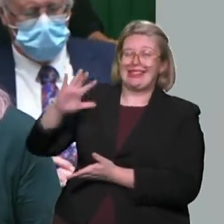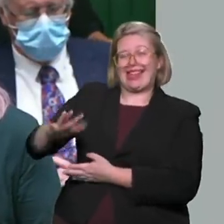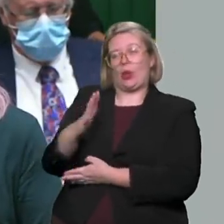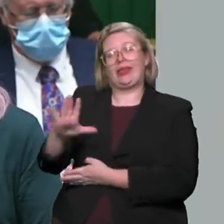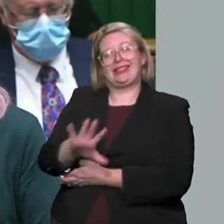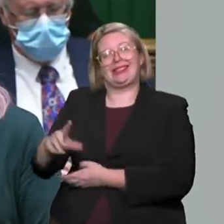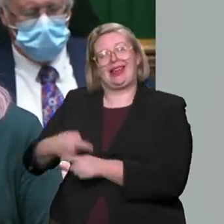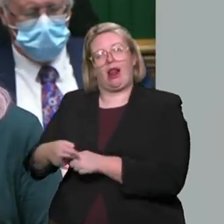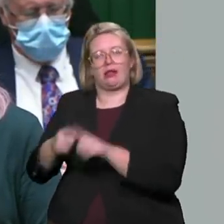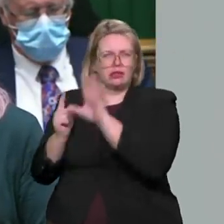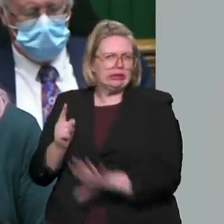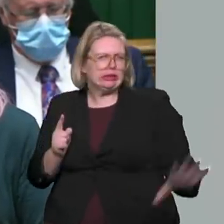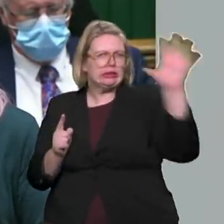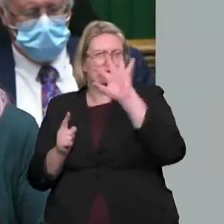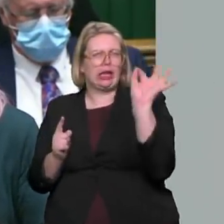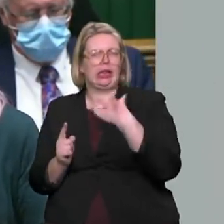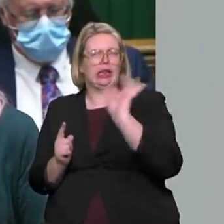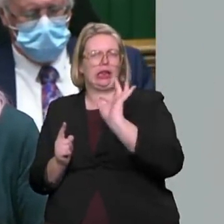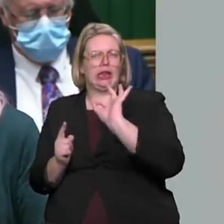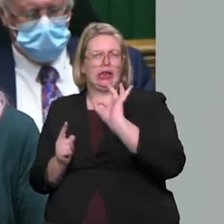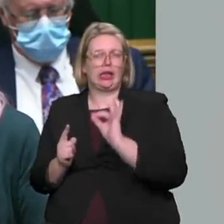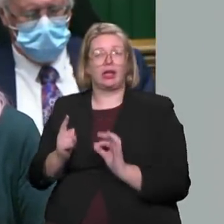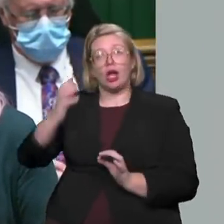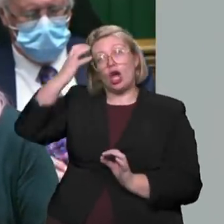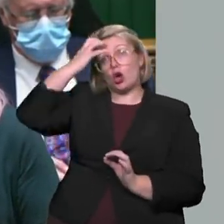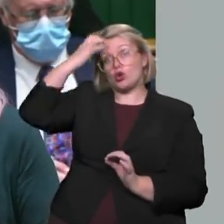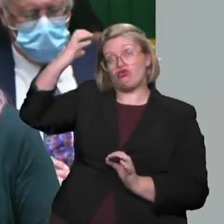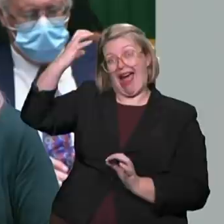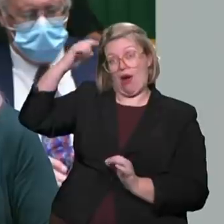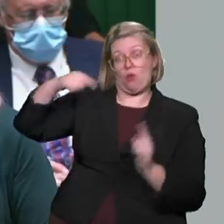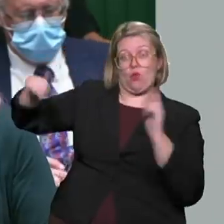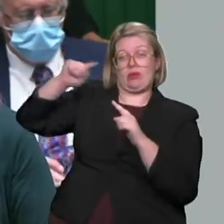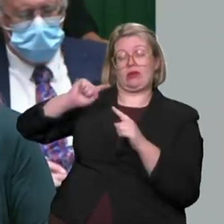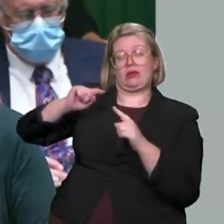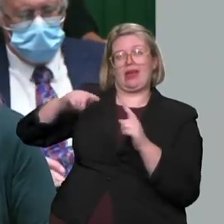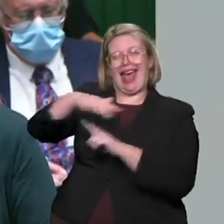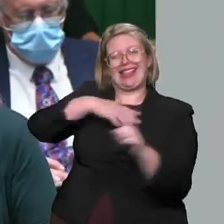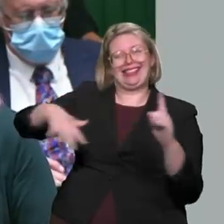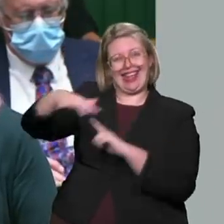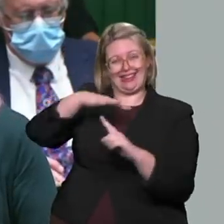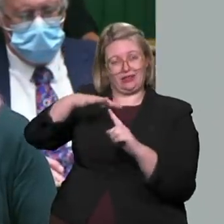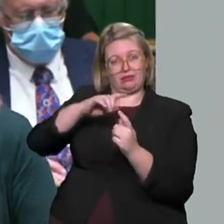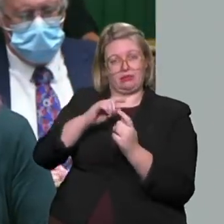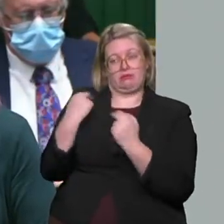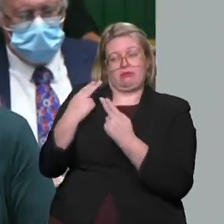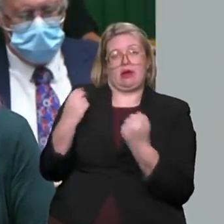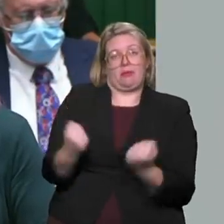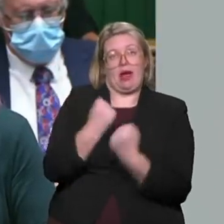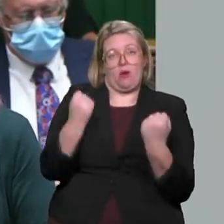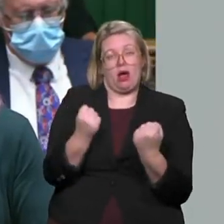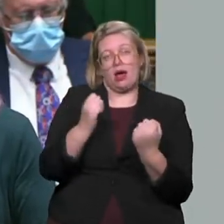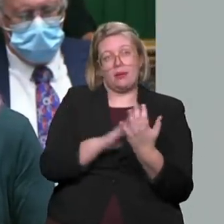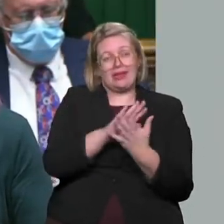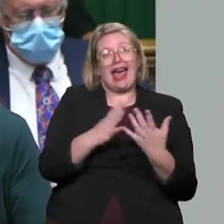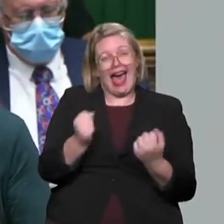powers over the Crown Estate would bring half a billion pounds worth of offshore wind and tidal stream